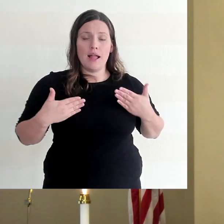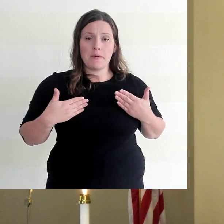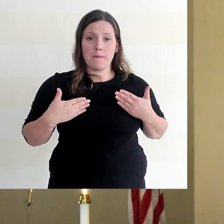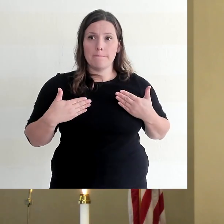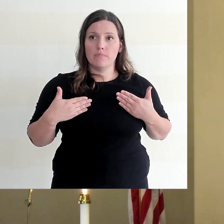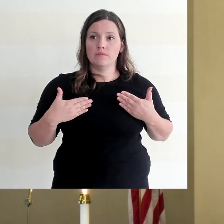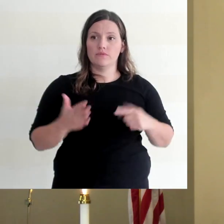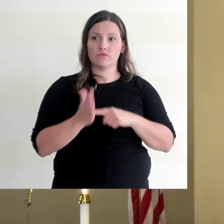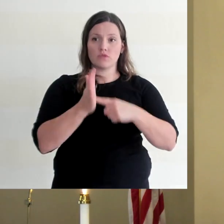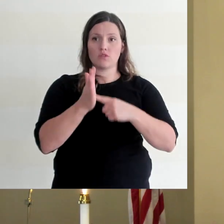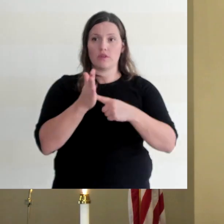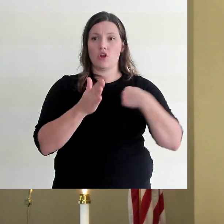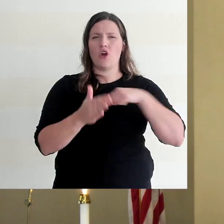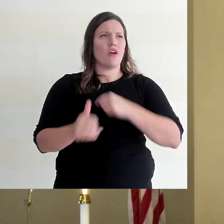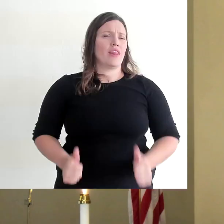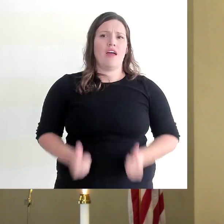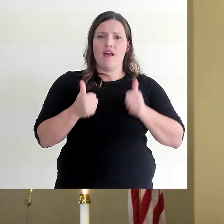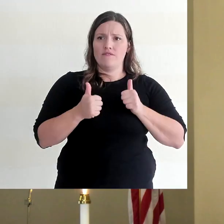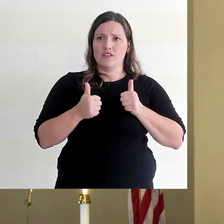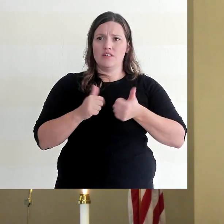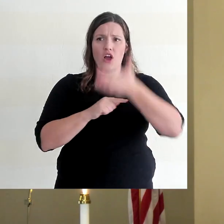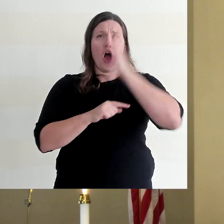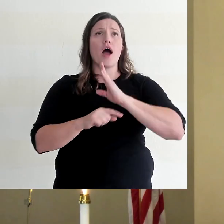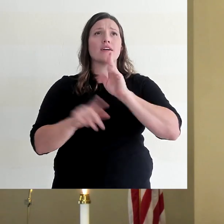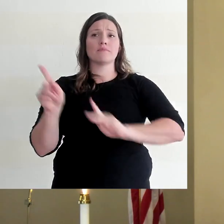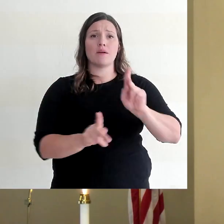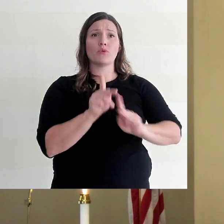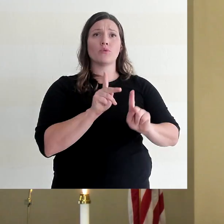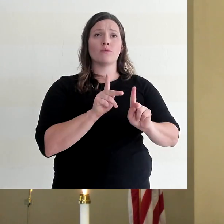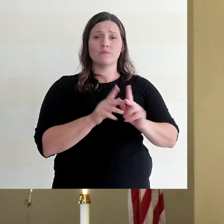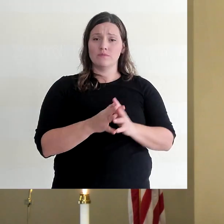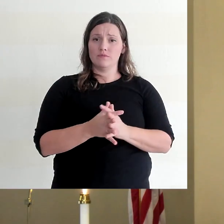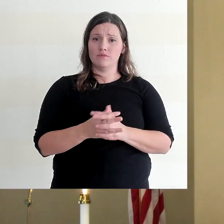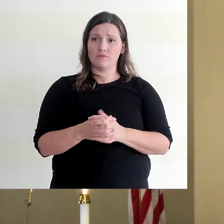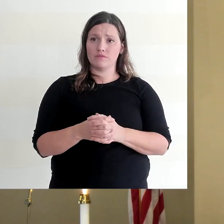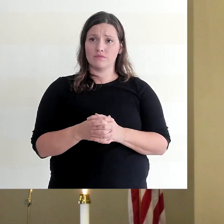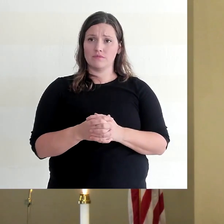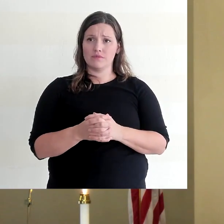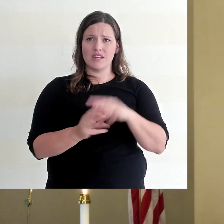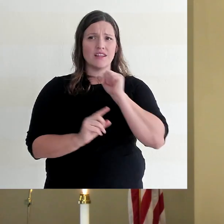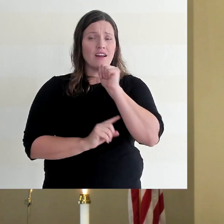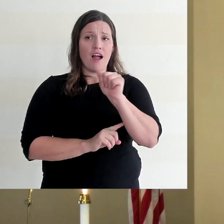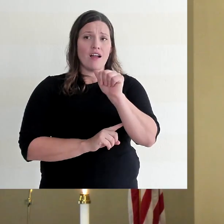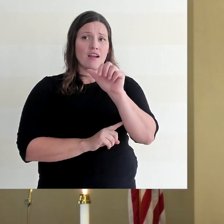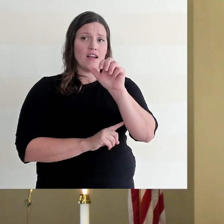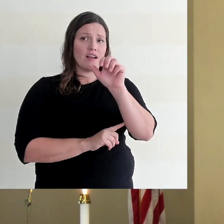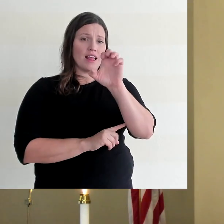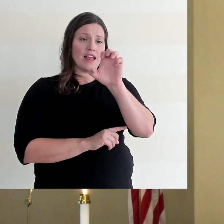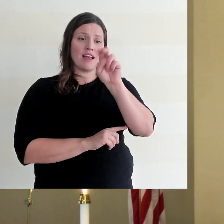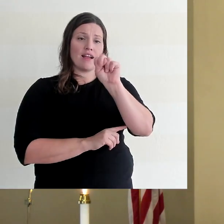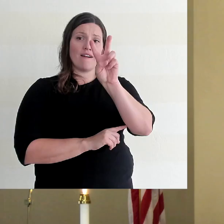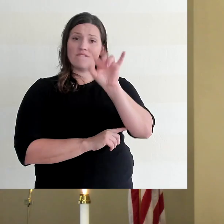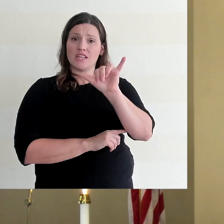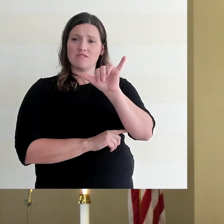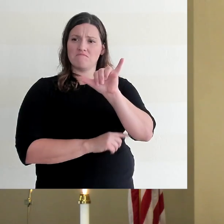Contentment marks our lives as God's people, not envy or